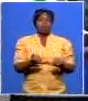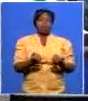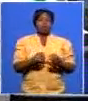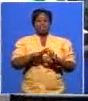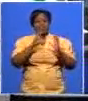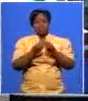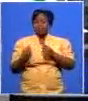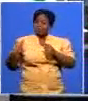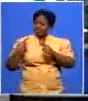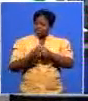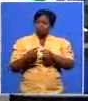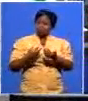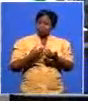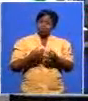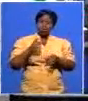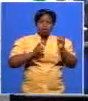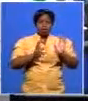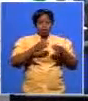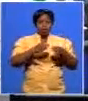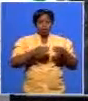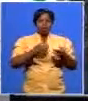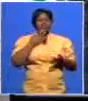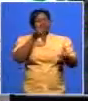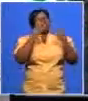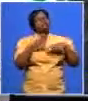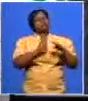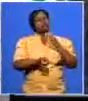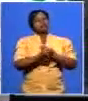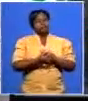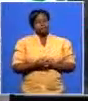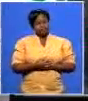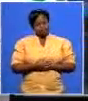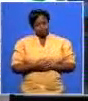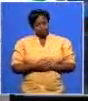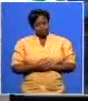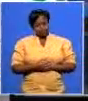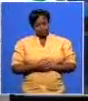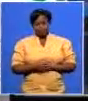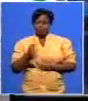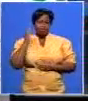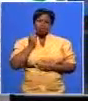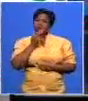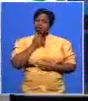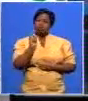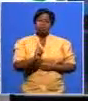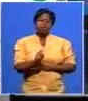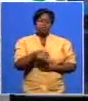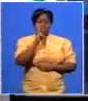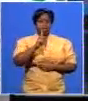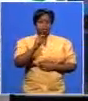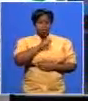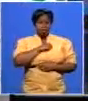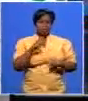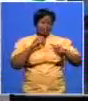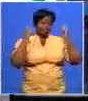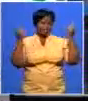that you have made as a party there quickly talk to us about that what is nice about case attend there is that we have a